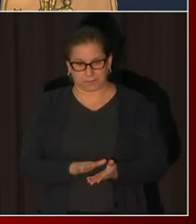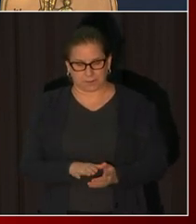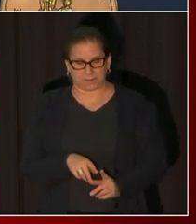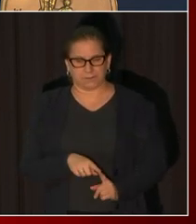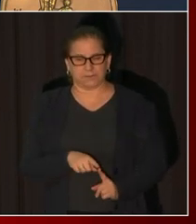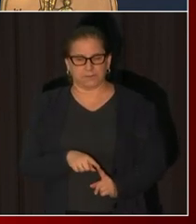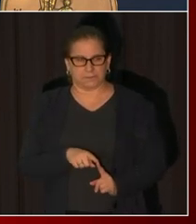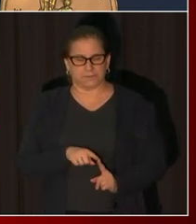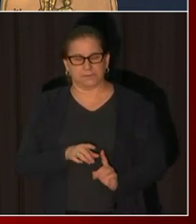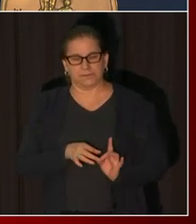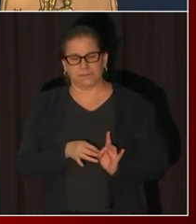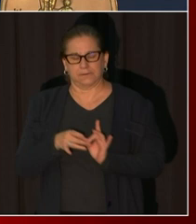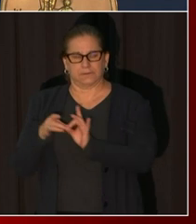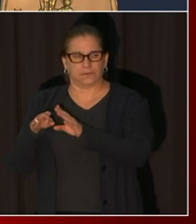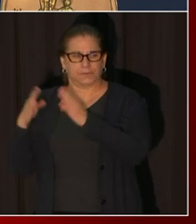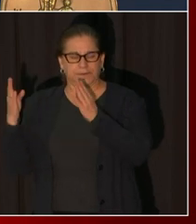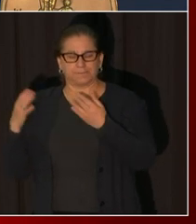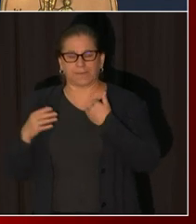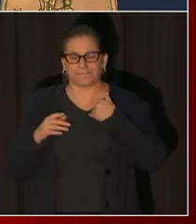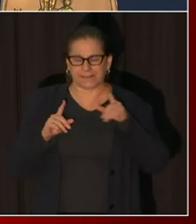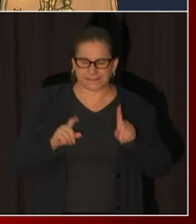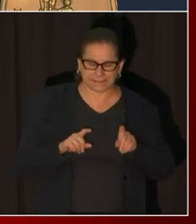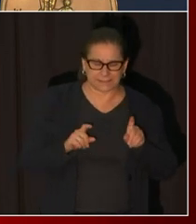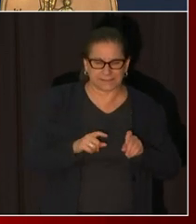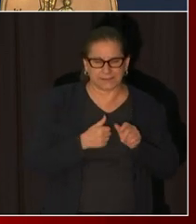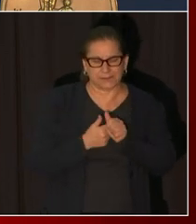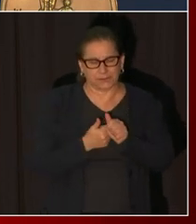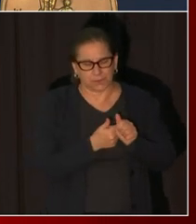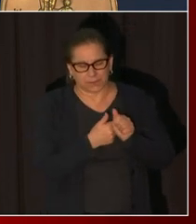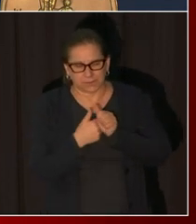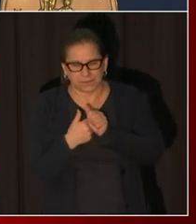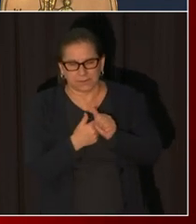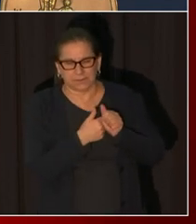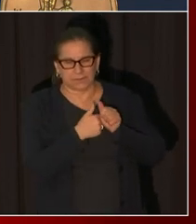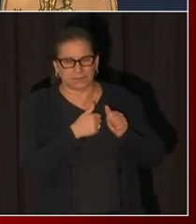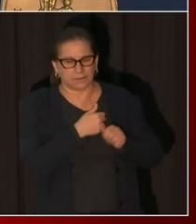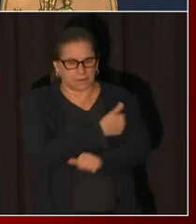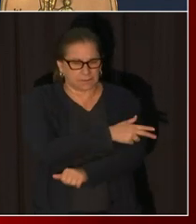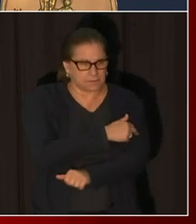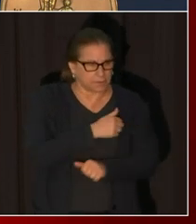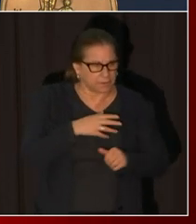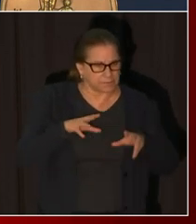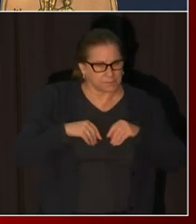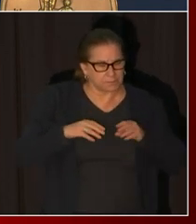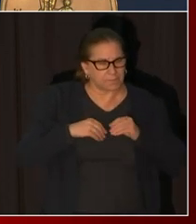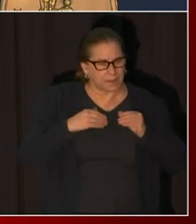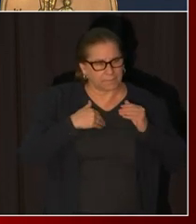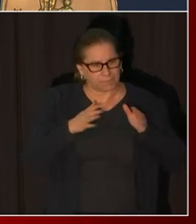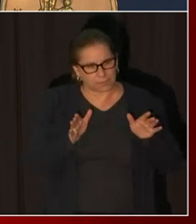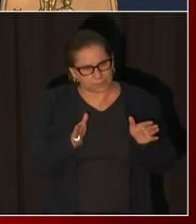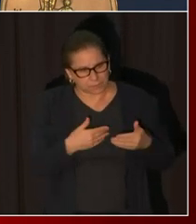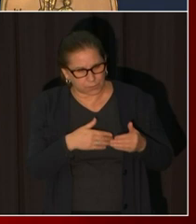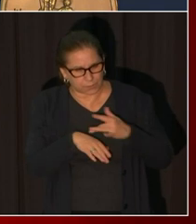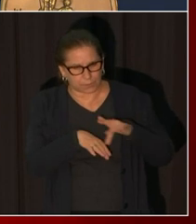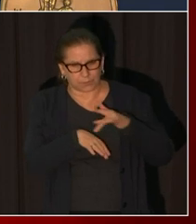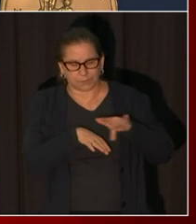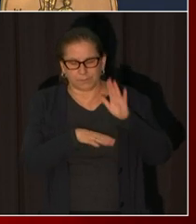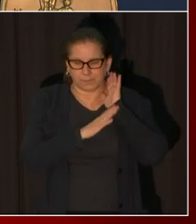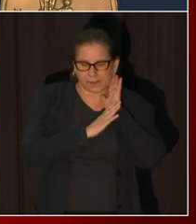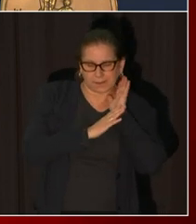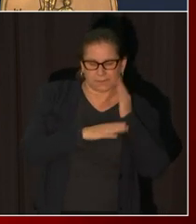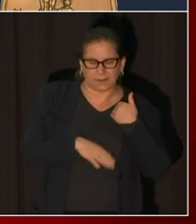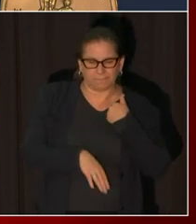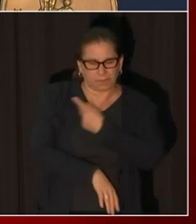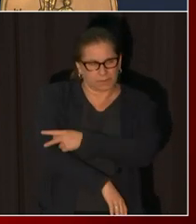ability of our hospital system to be able to to accommodate uh new cases especially acutely uh ill people